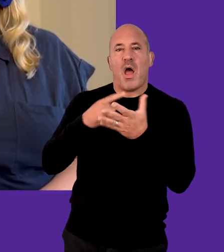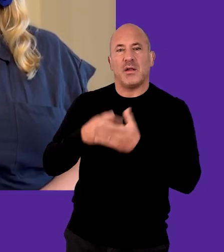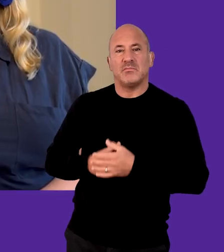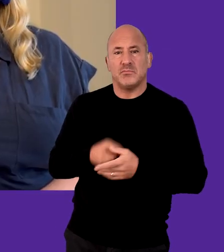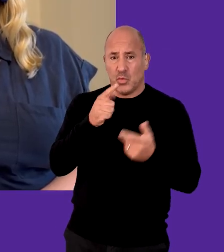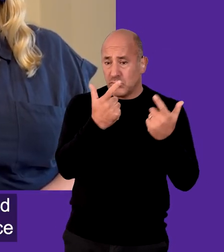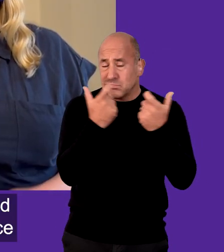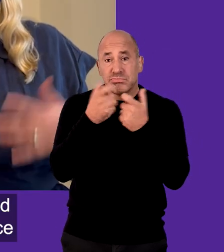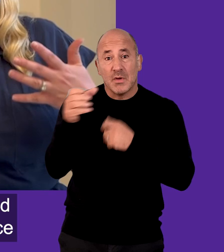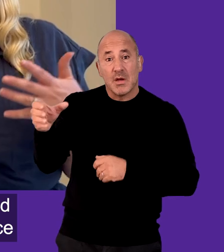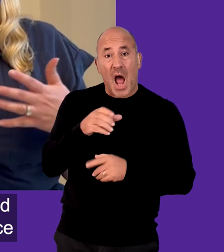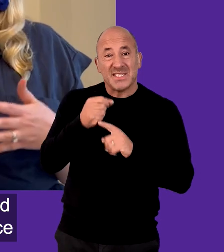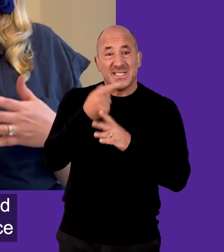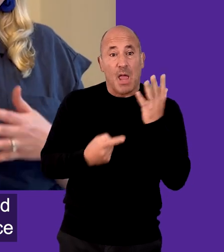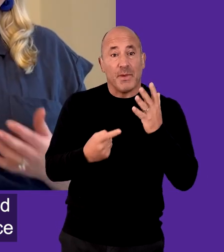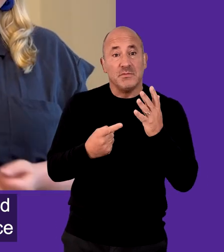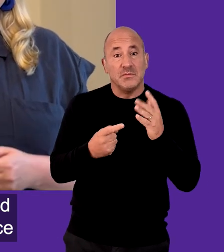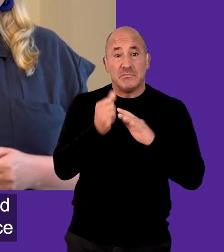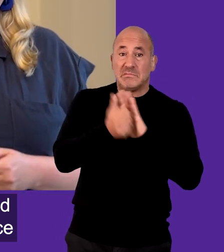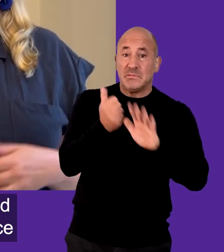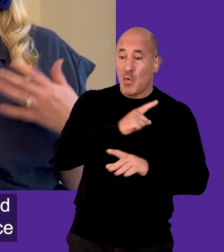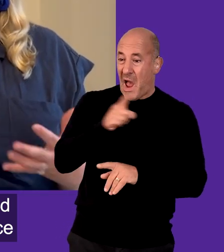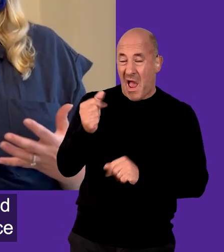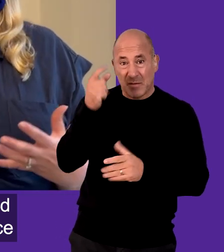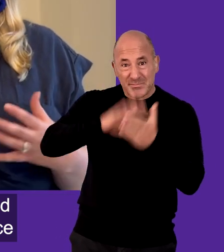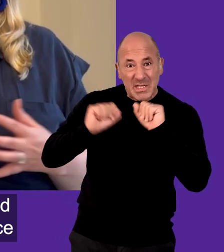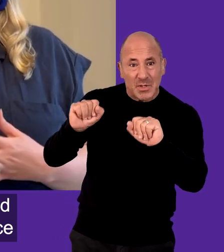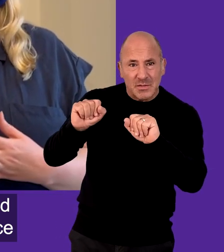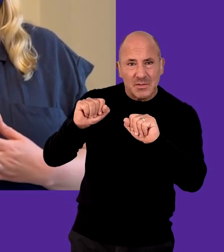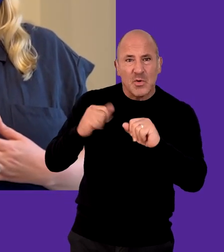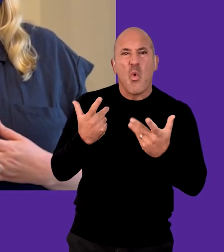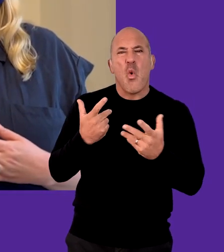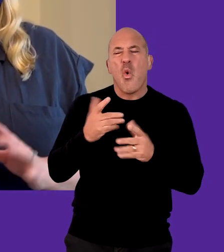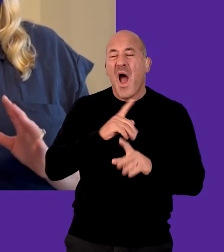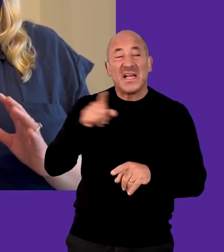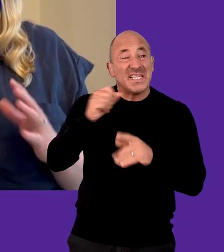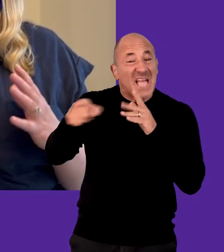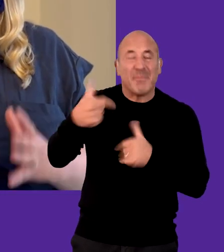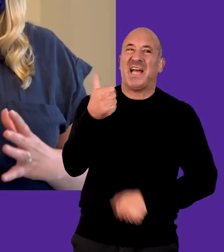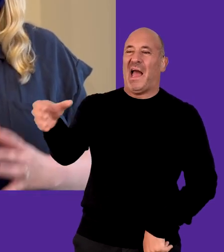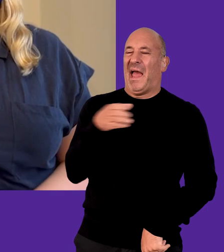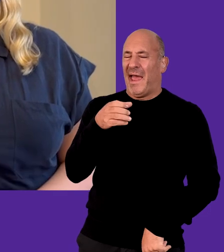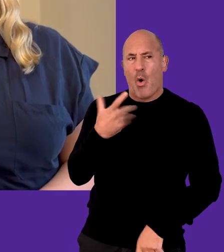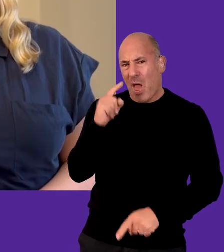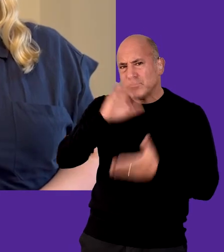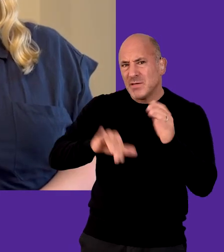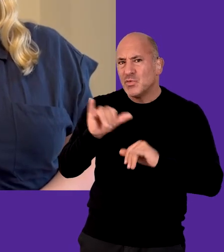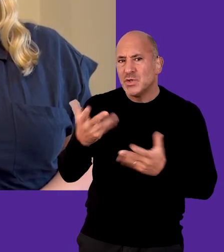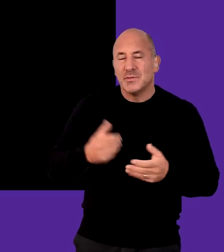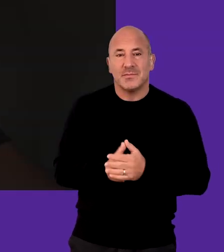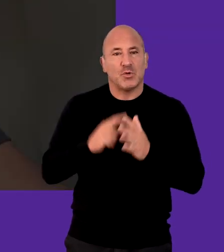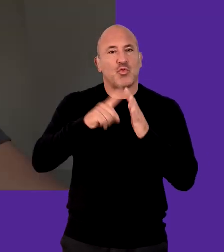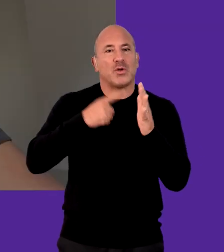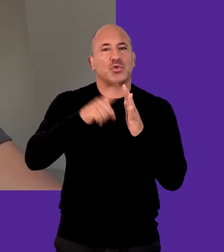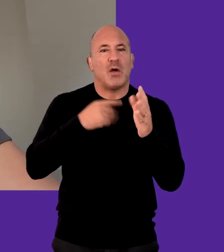Brian E Arnold Are you looking to work with disabled talent because of the lived experience they bring, not in spite of being disabled?